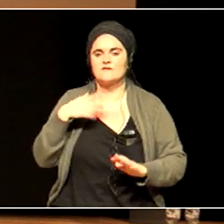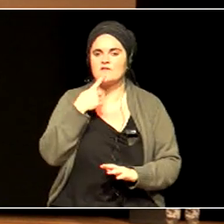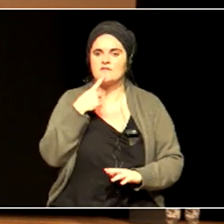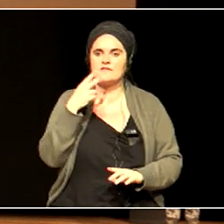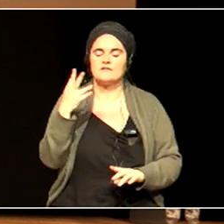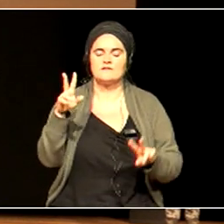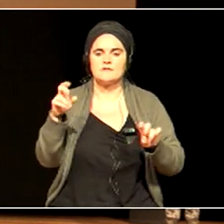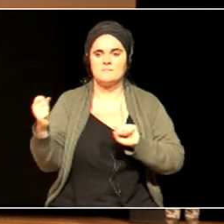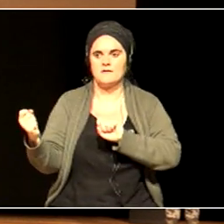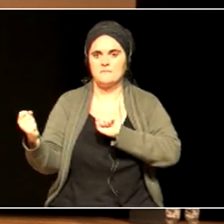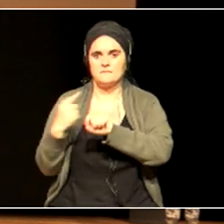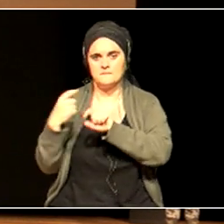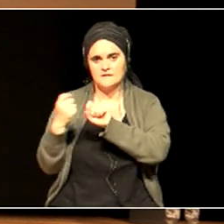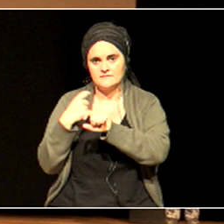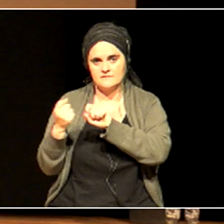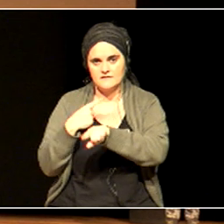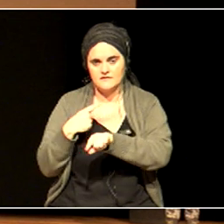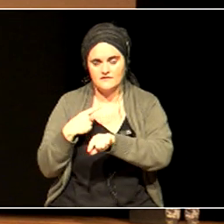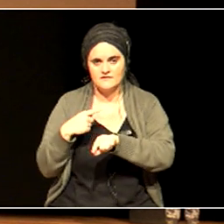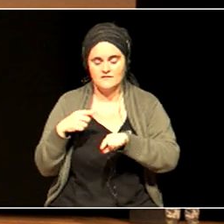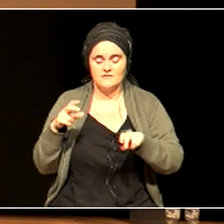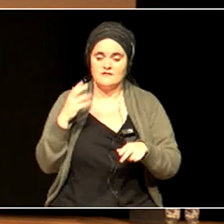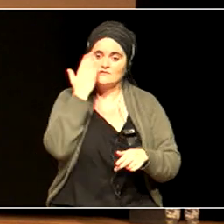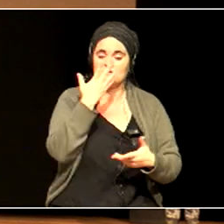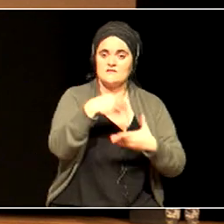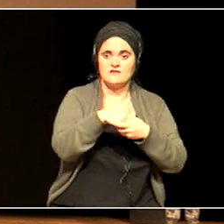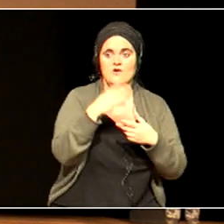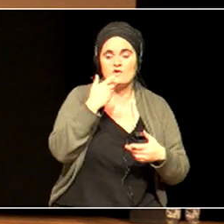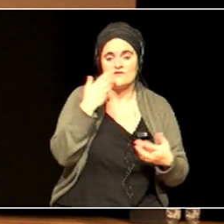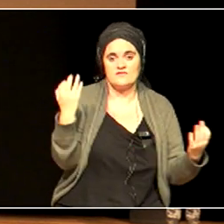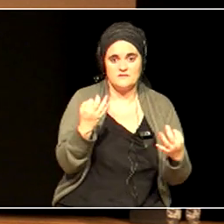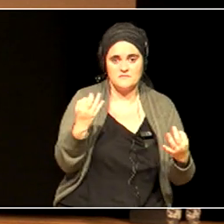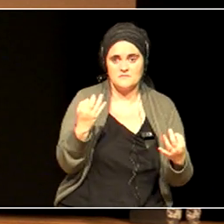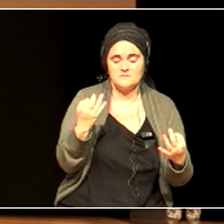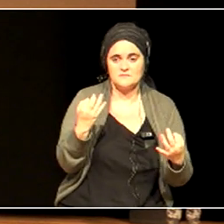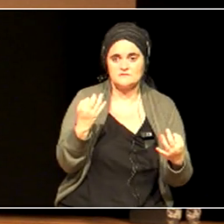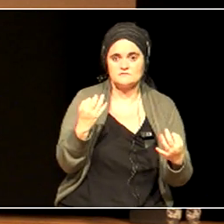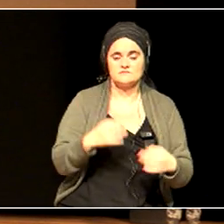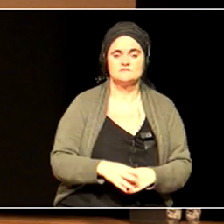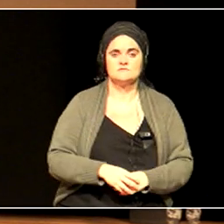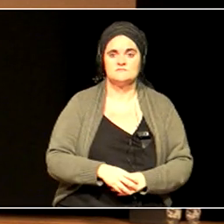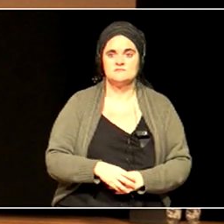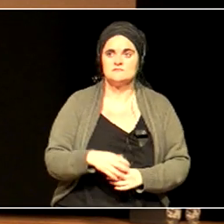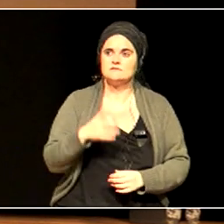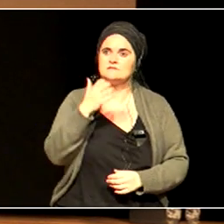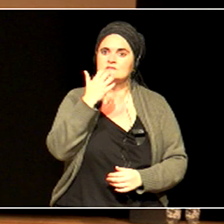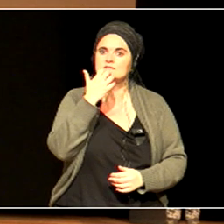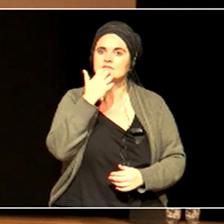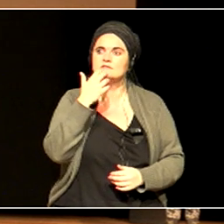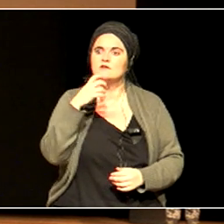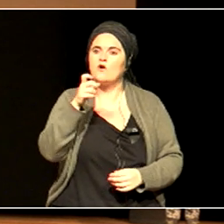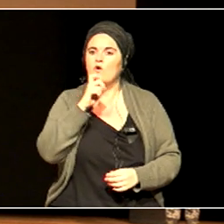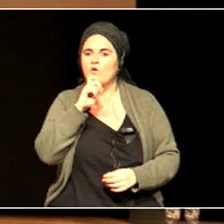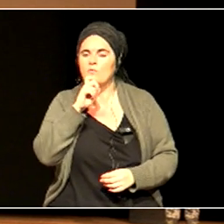question centrally in the curriculum in schools, how and why do people move around their